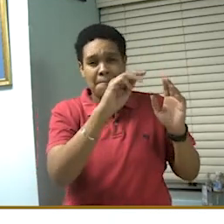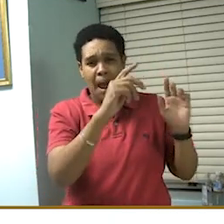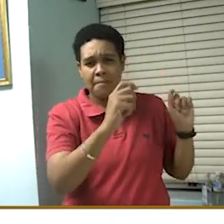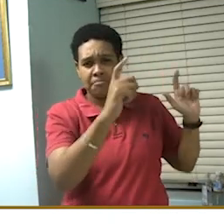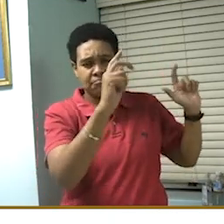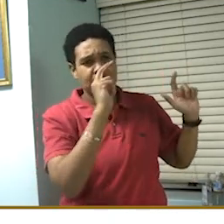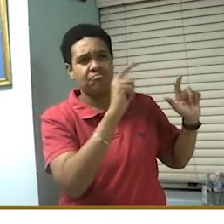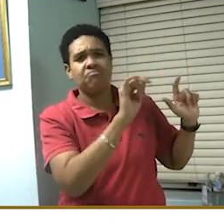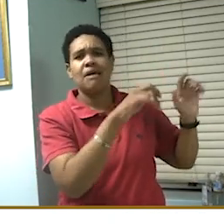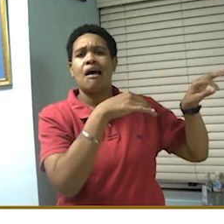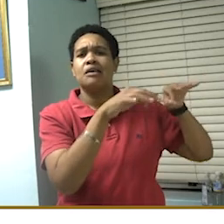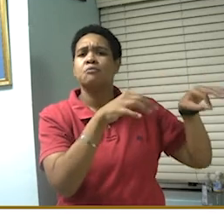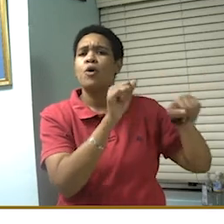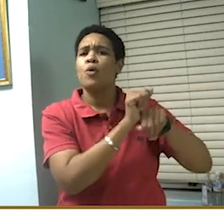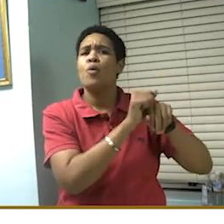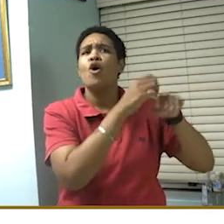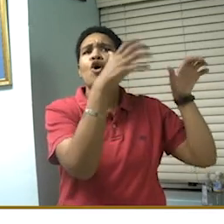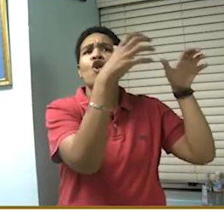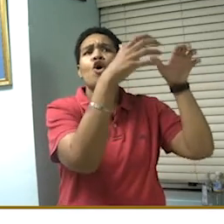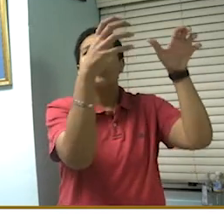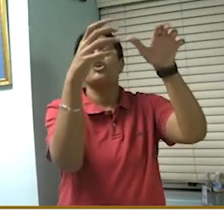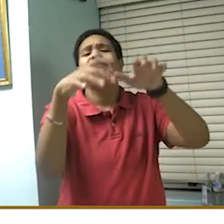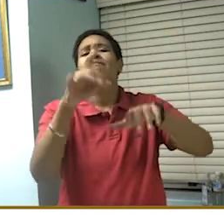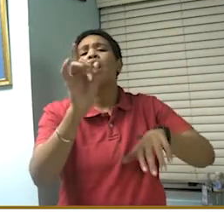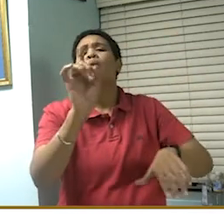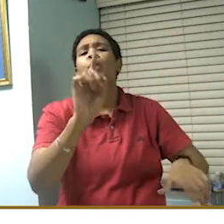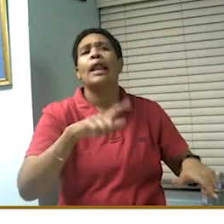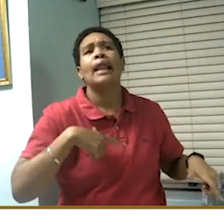workers are found.